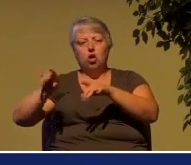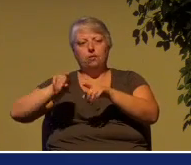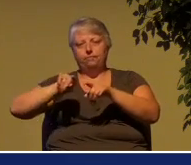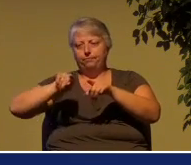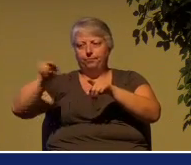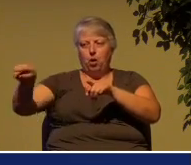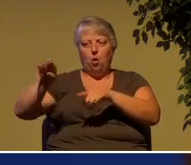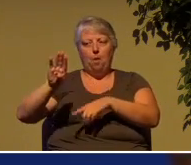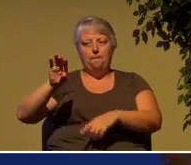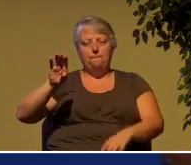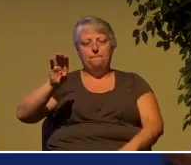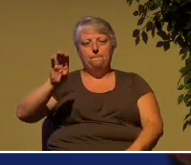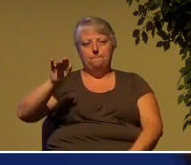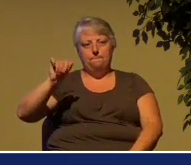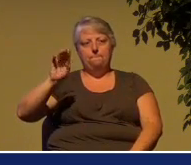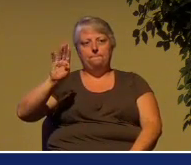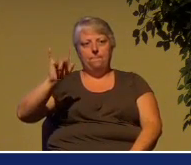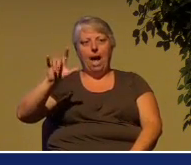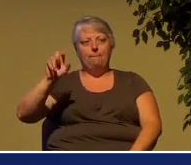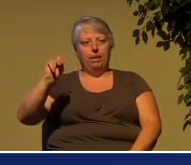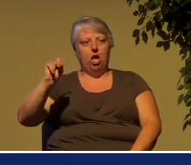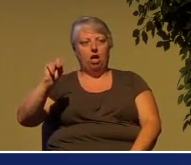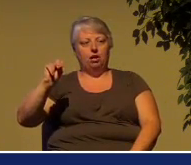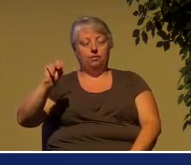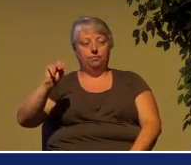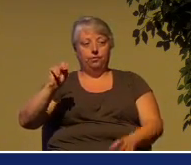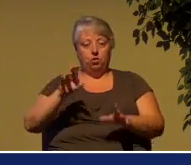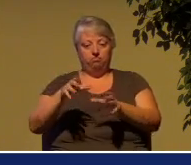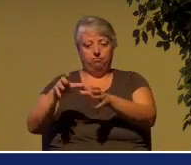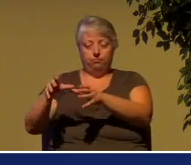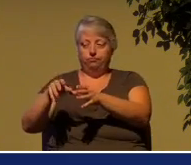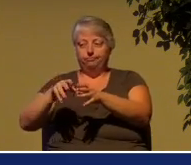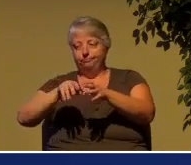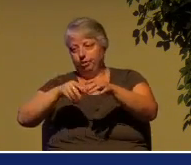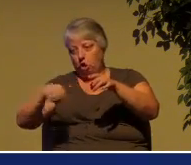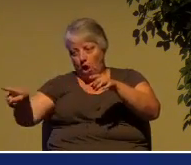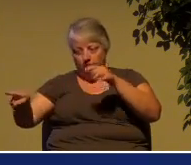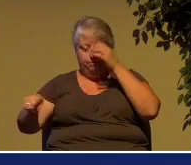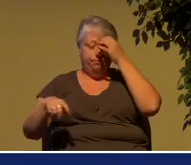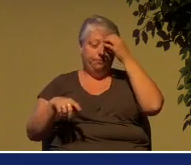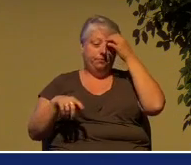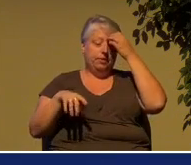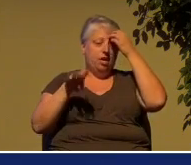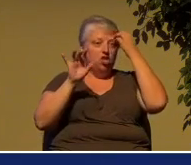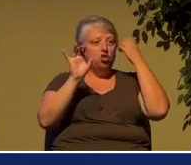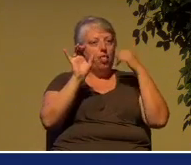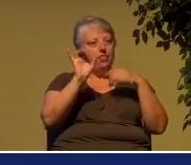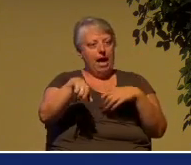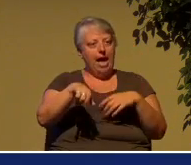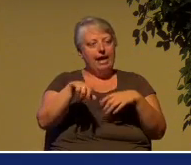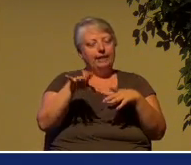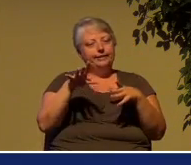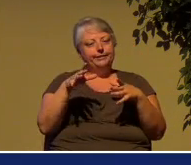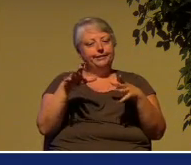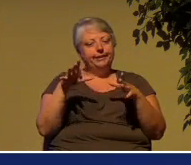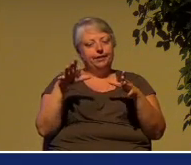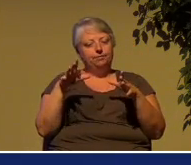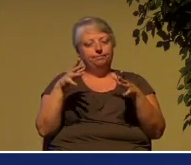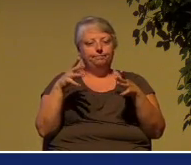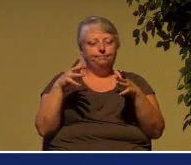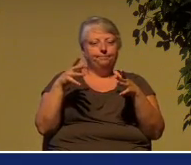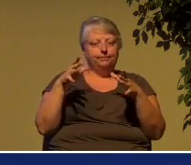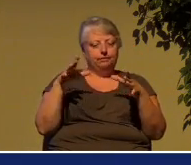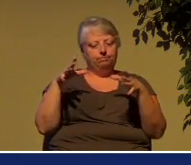years. And that's the context here of bones that are very dry. Israel has said,